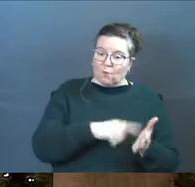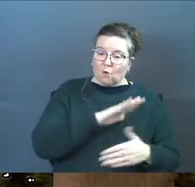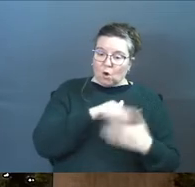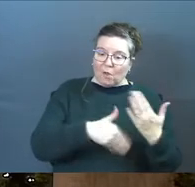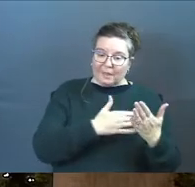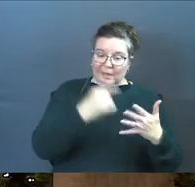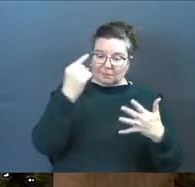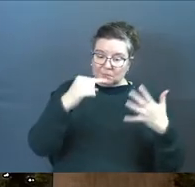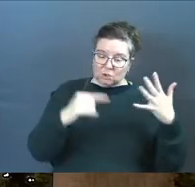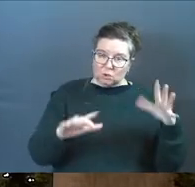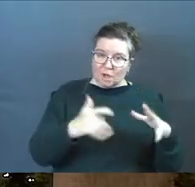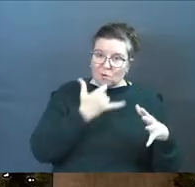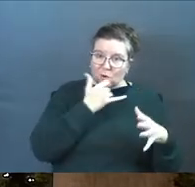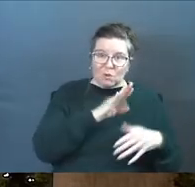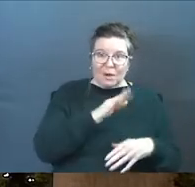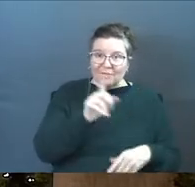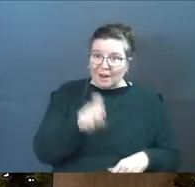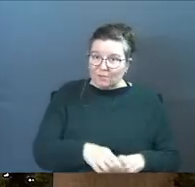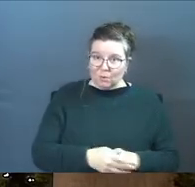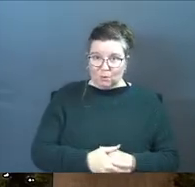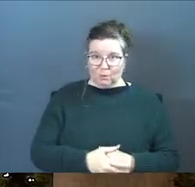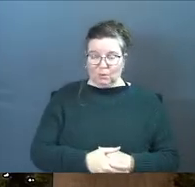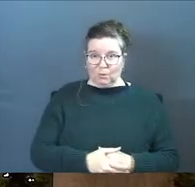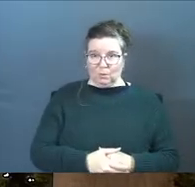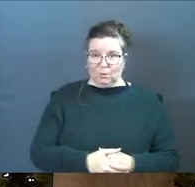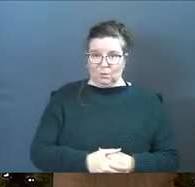moral things that you've done wrong and you never have to